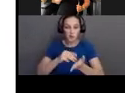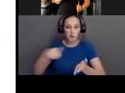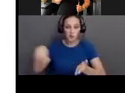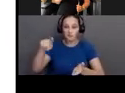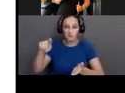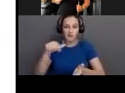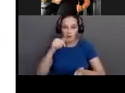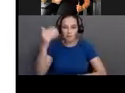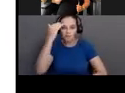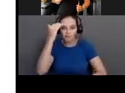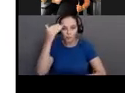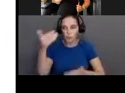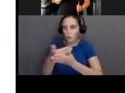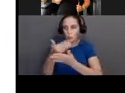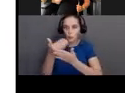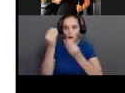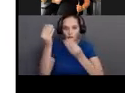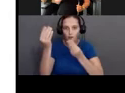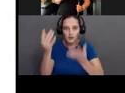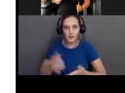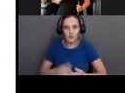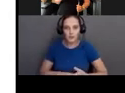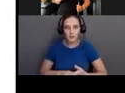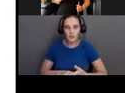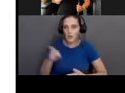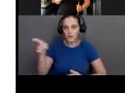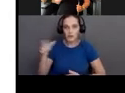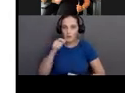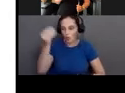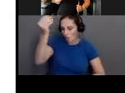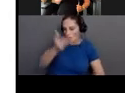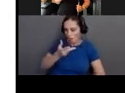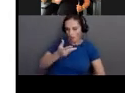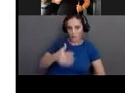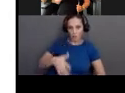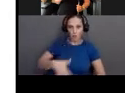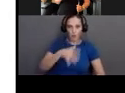and women are not being given this information during pregnancy either.